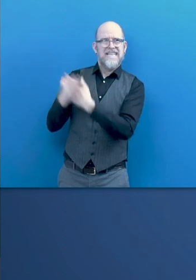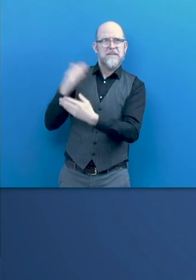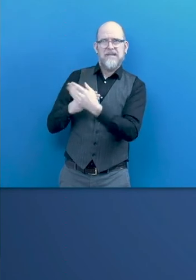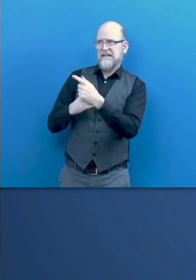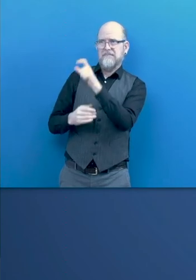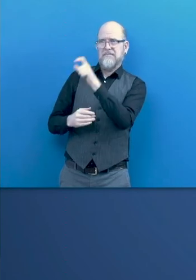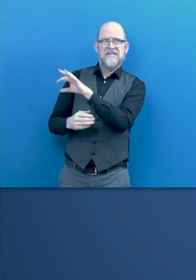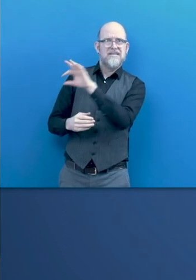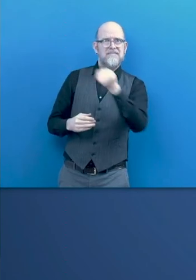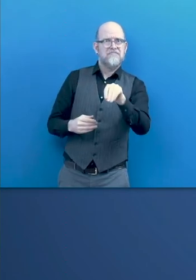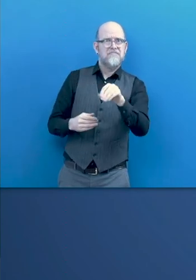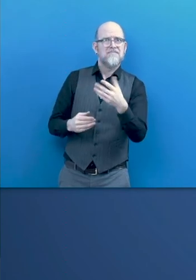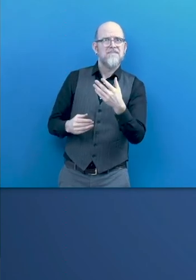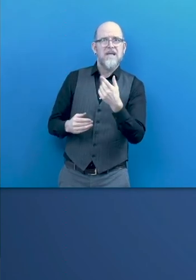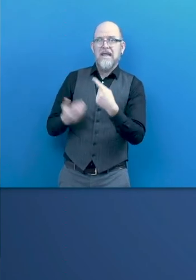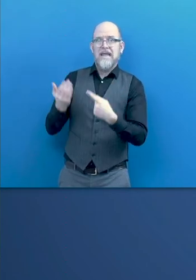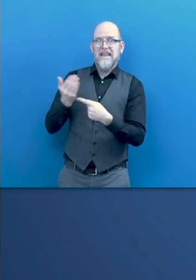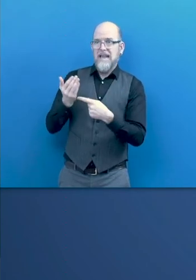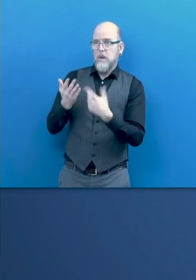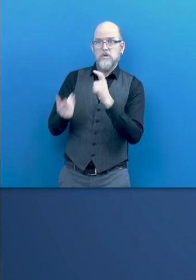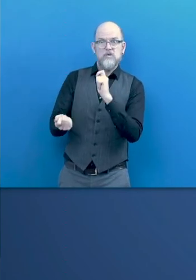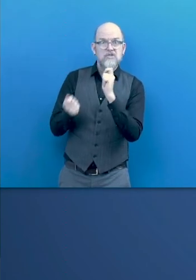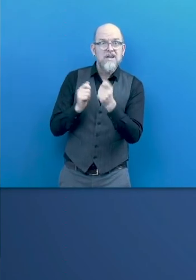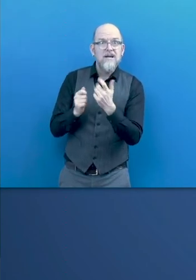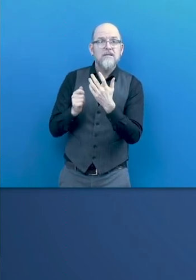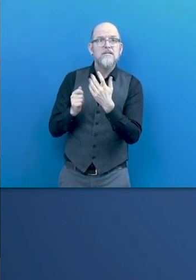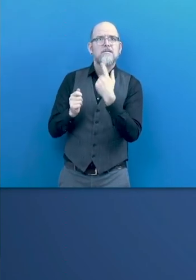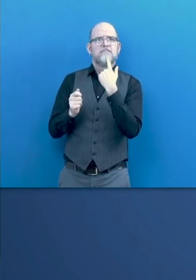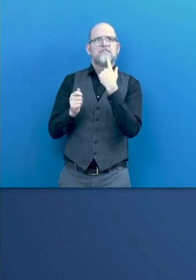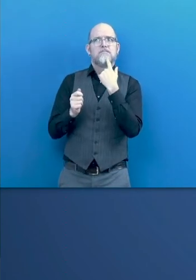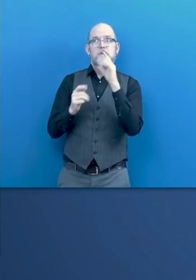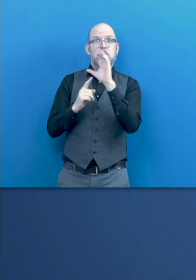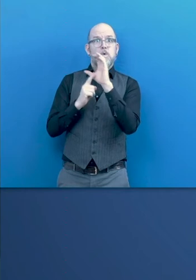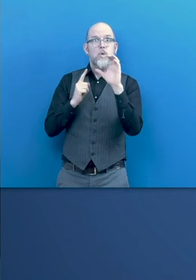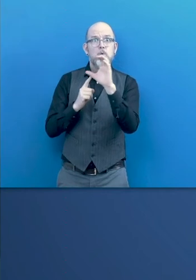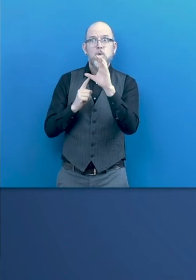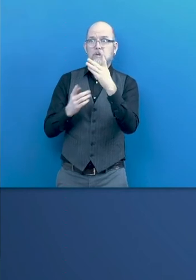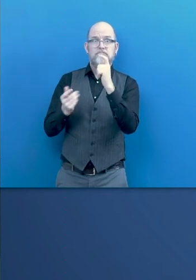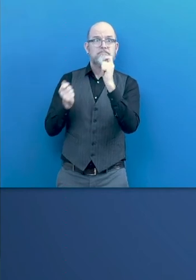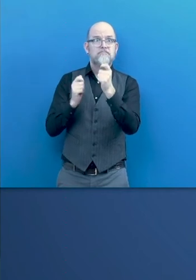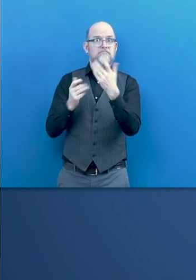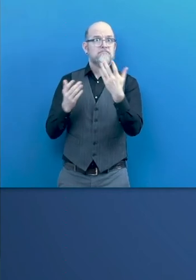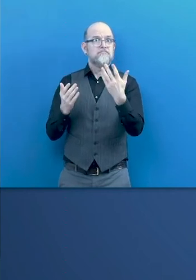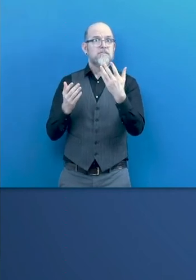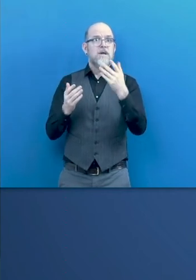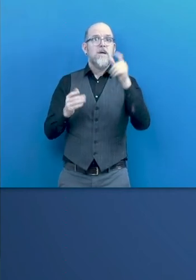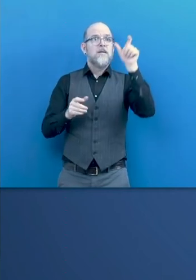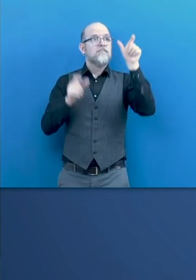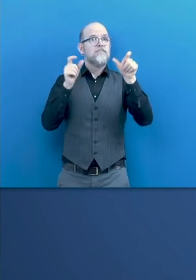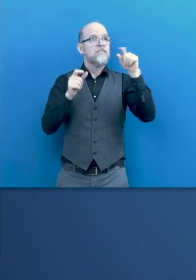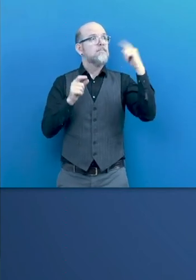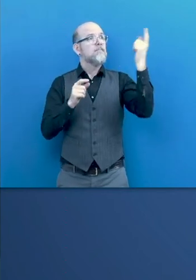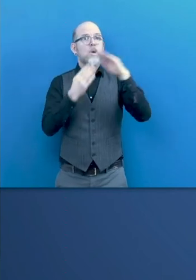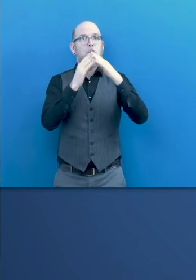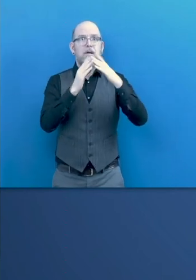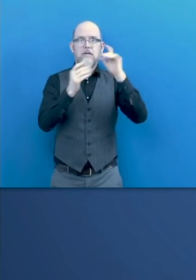cultural and demographic changes, as well as the climate change present challenges and opportunities for the inclusion of people with